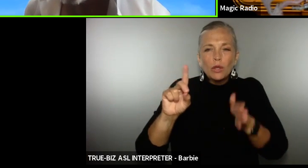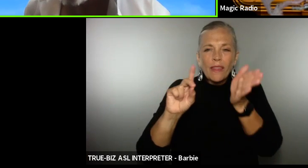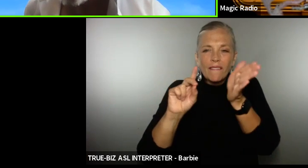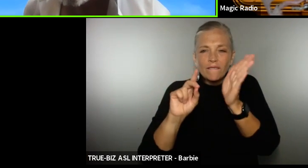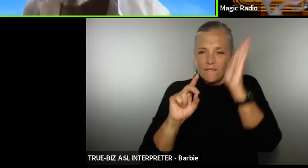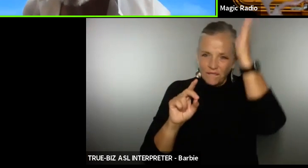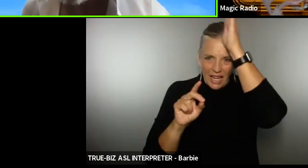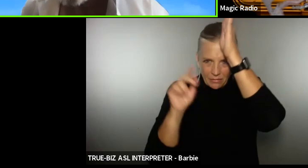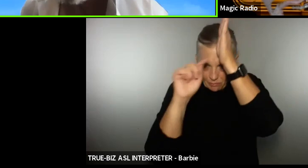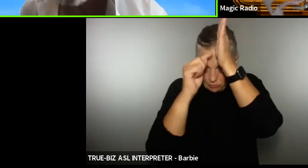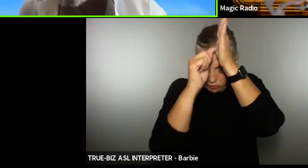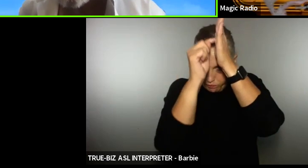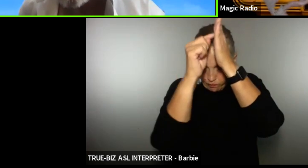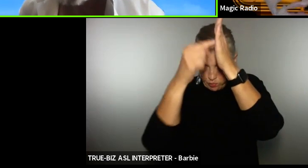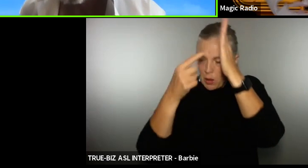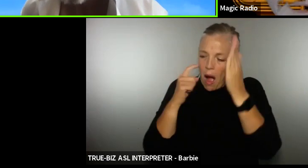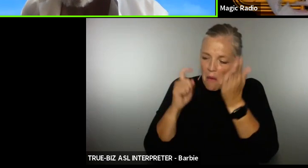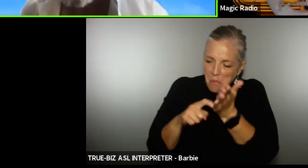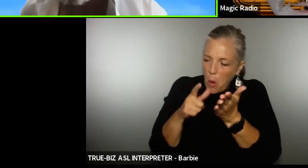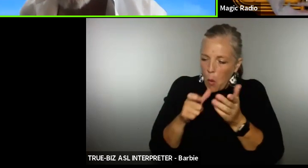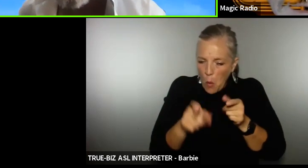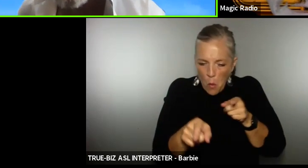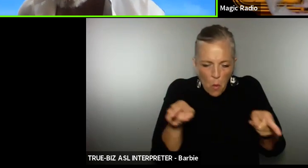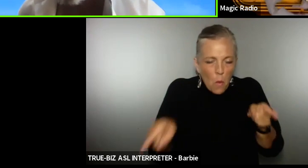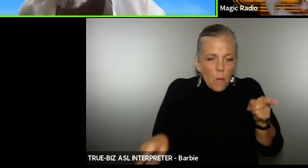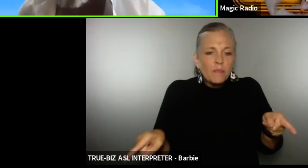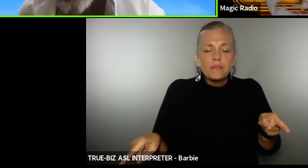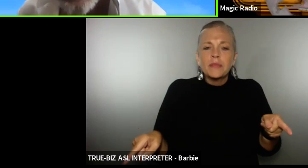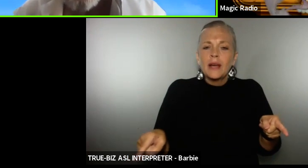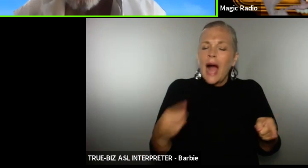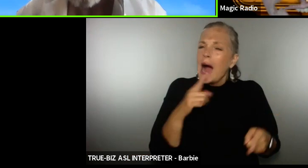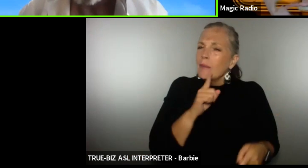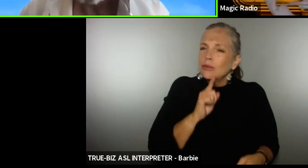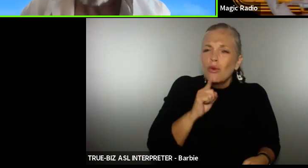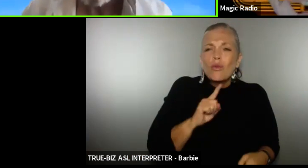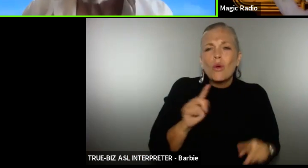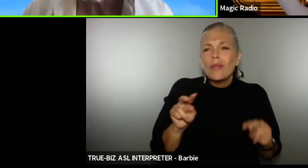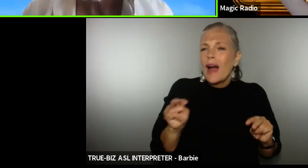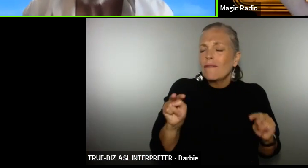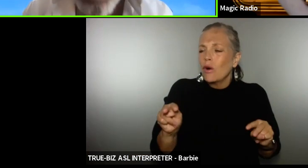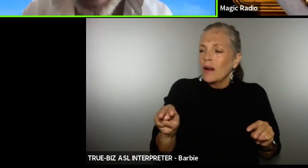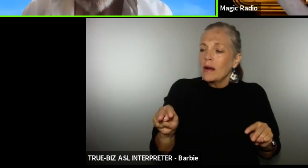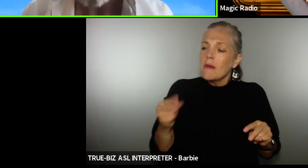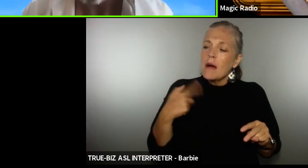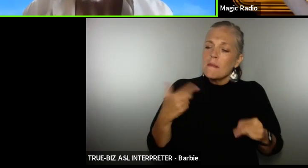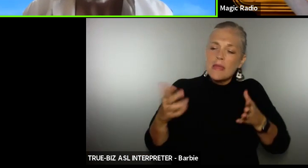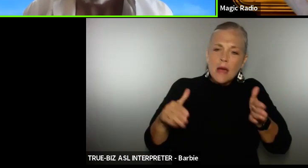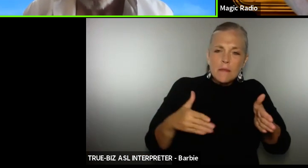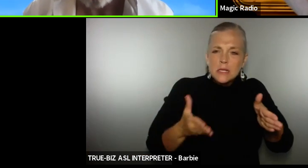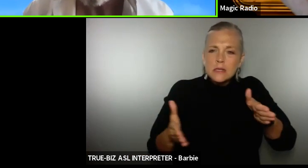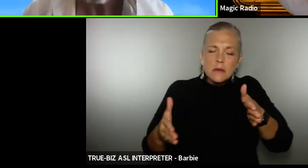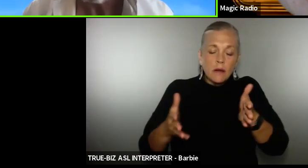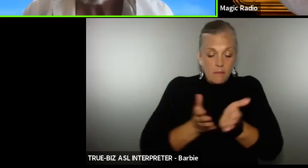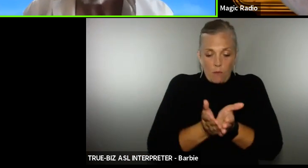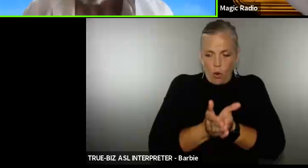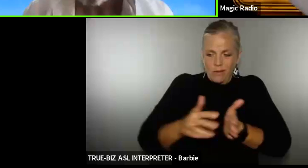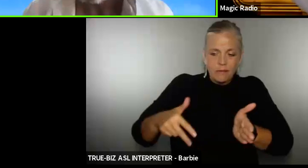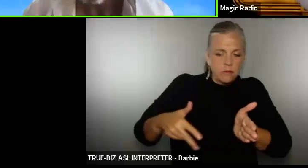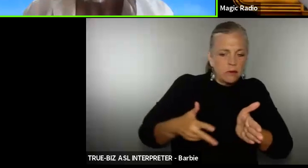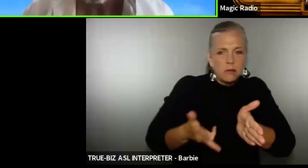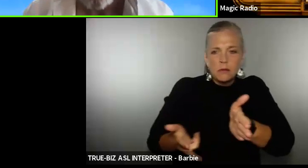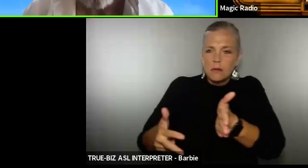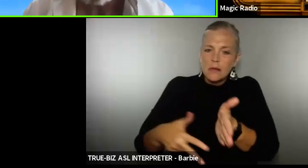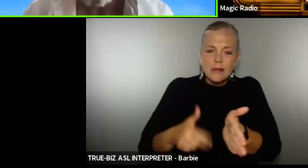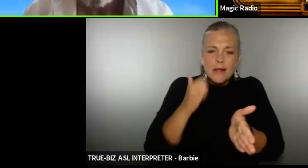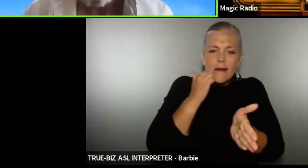company I'm so lonely that I look forward to their arrival can you believe that I get desperate sometimes waiting for the